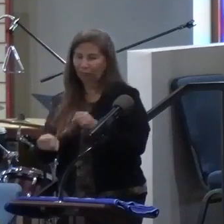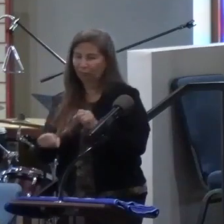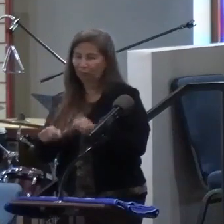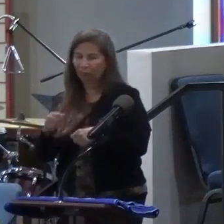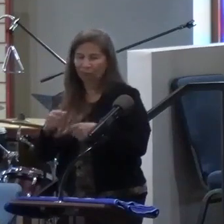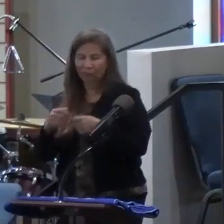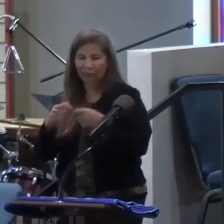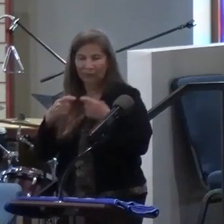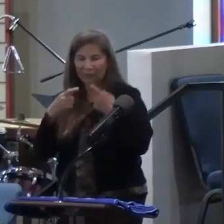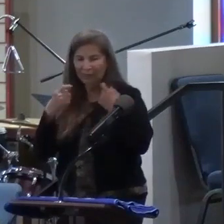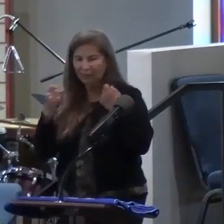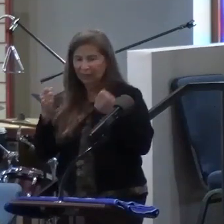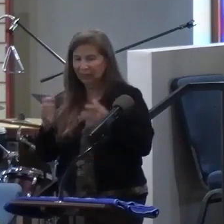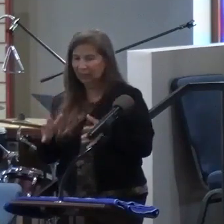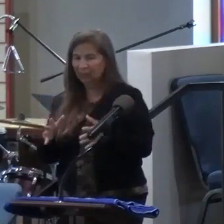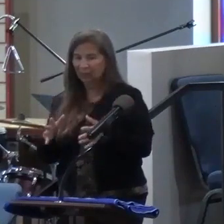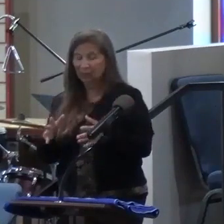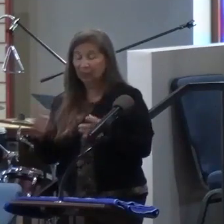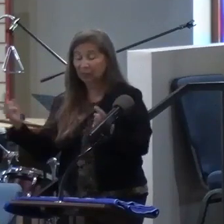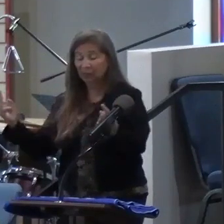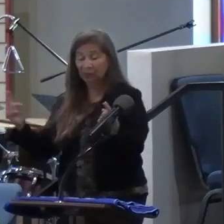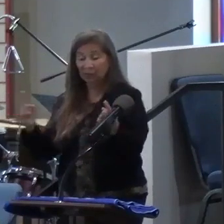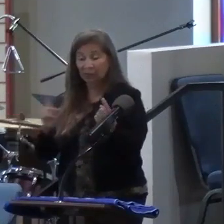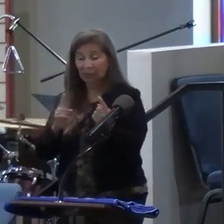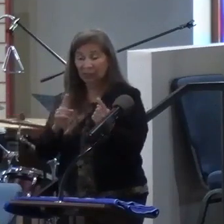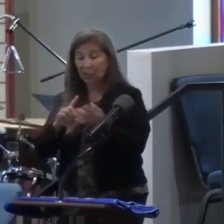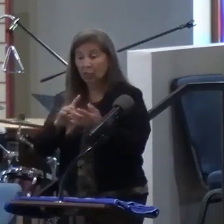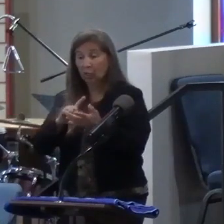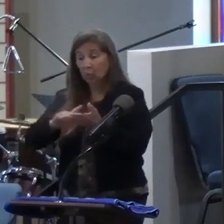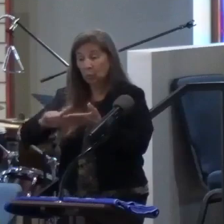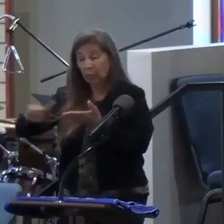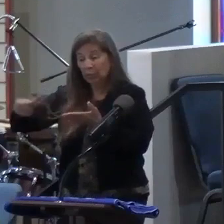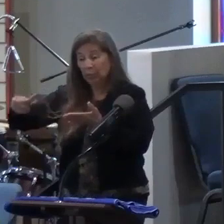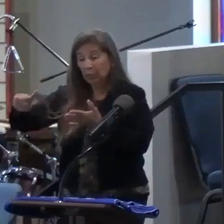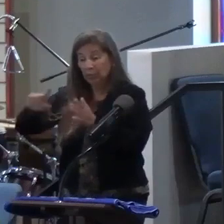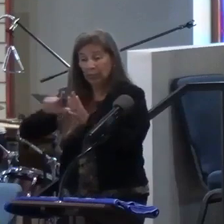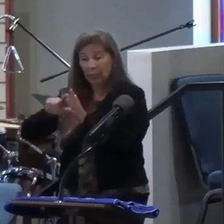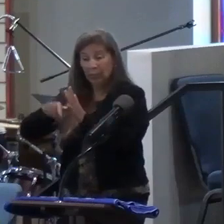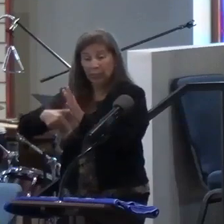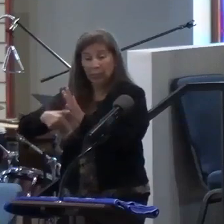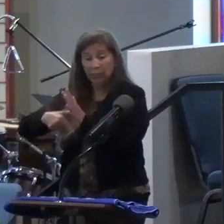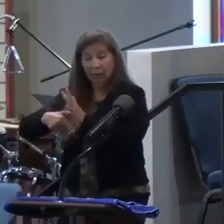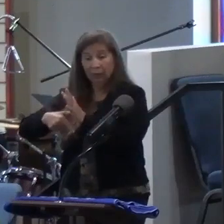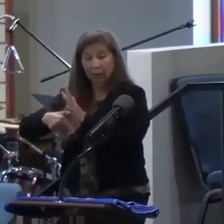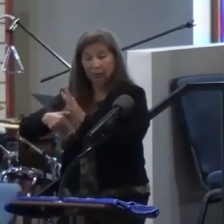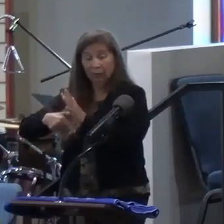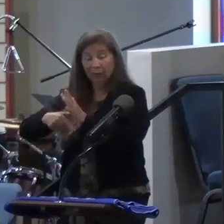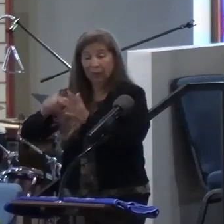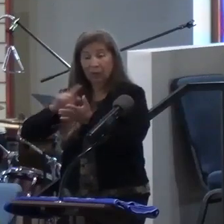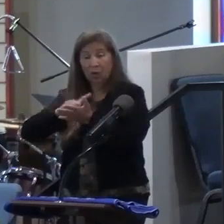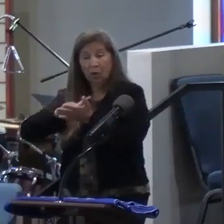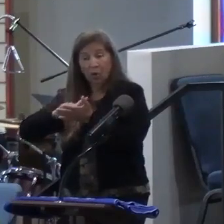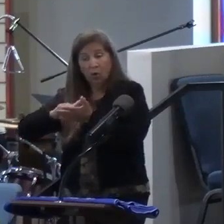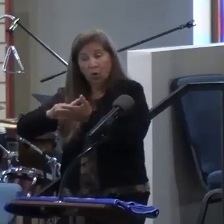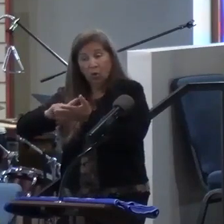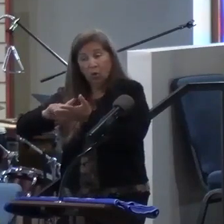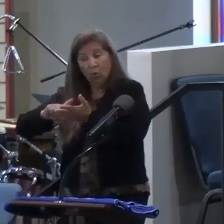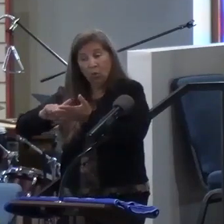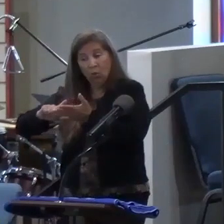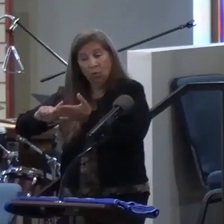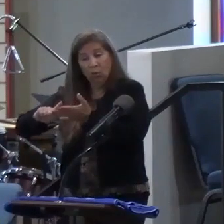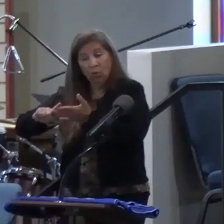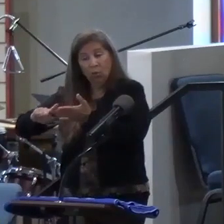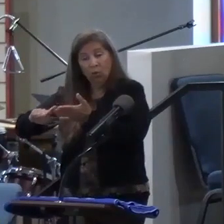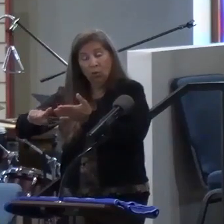came to him. And this was, understand, it says, a week later. So, for a whole week, having to hear about